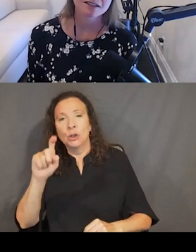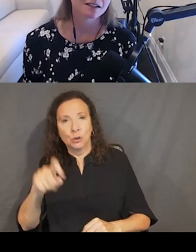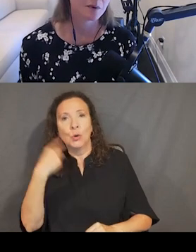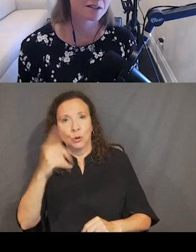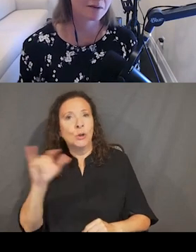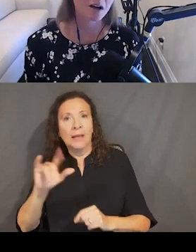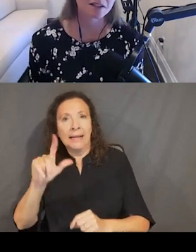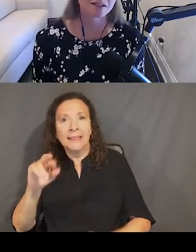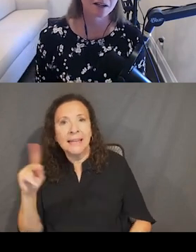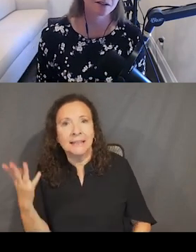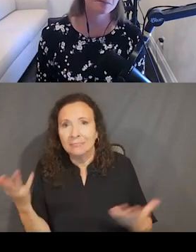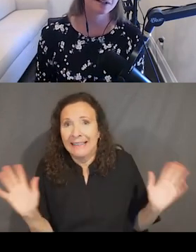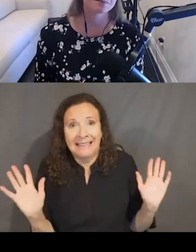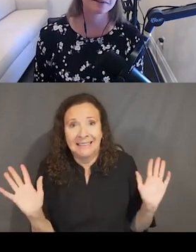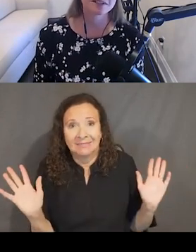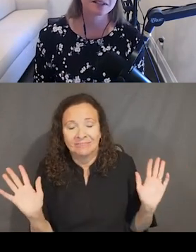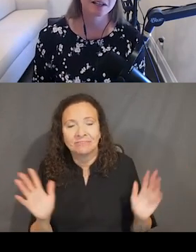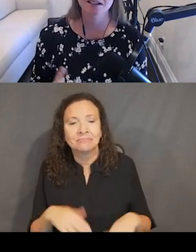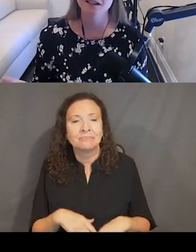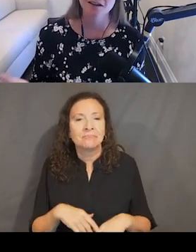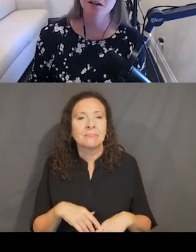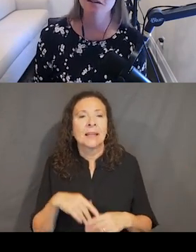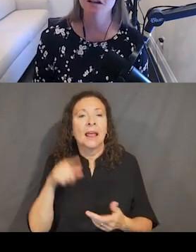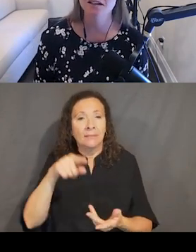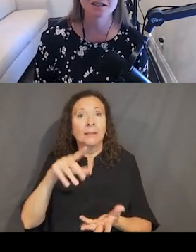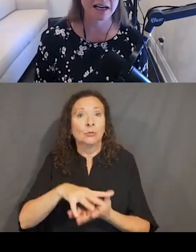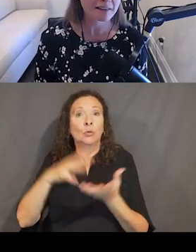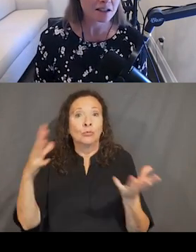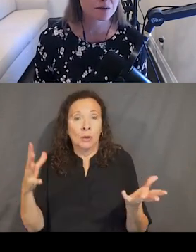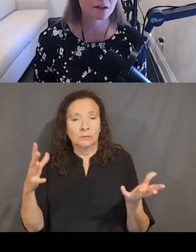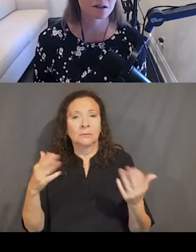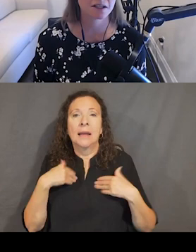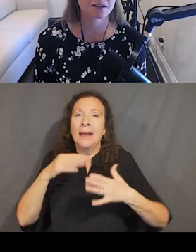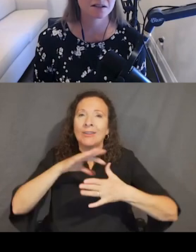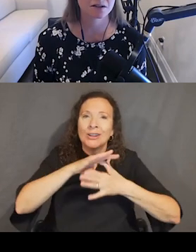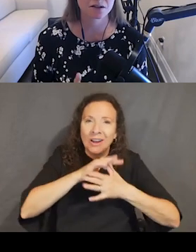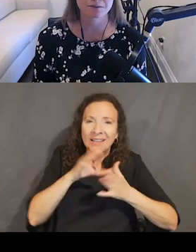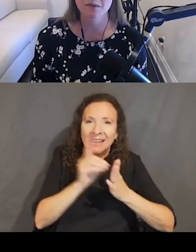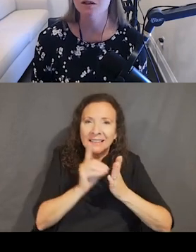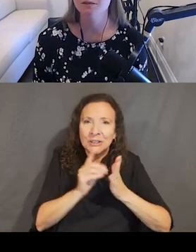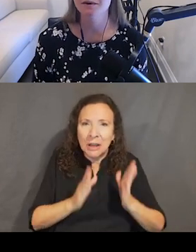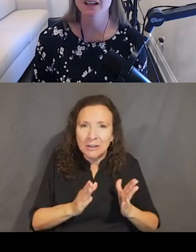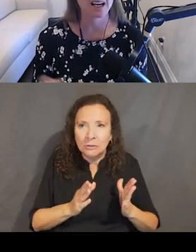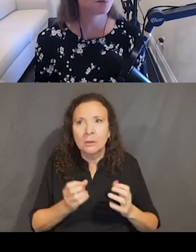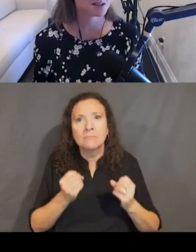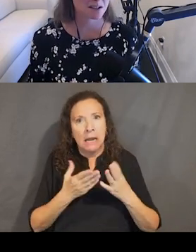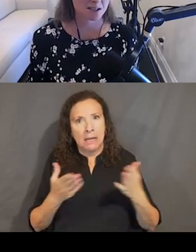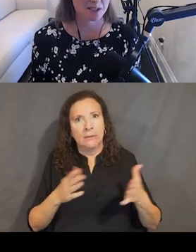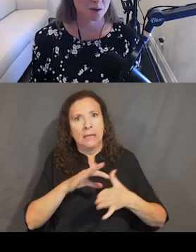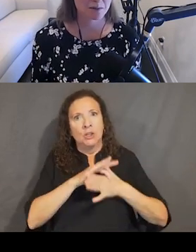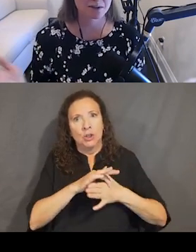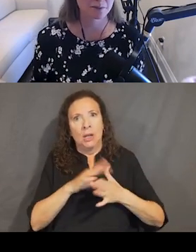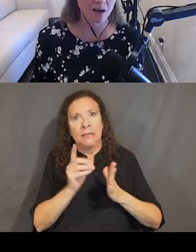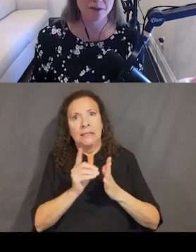that's a lot. We also have content designer, but as previously stated, there aren't a lot of design things for a content designer to do. So maybe that name is